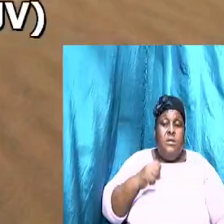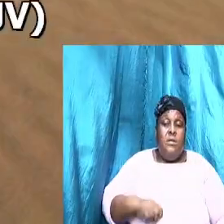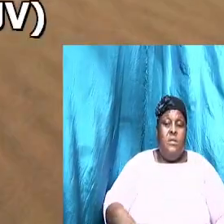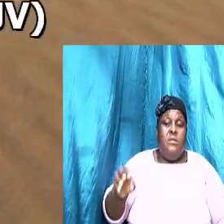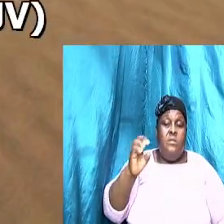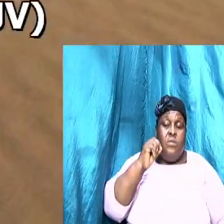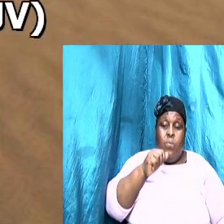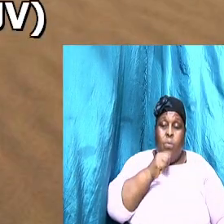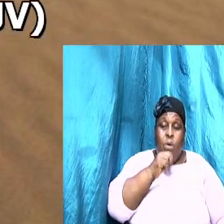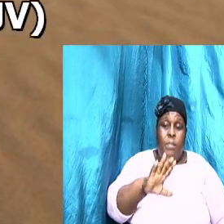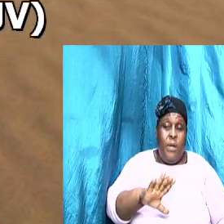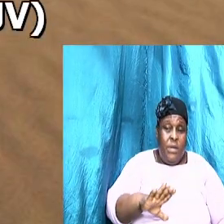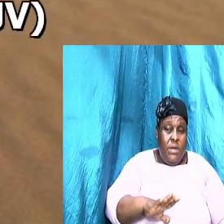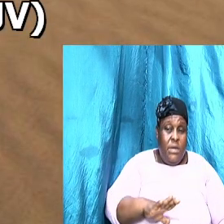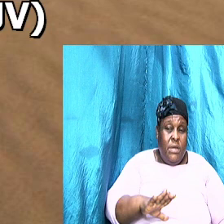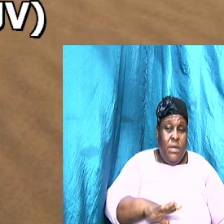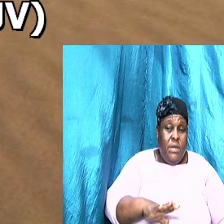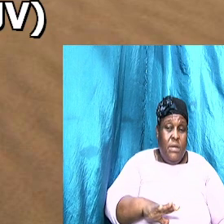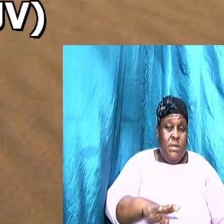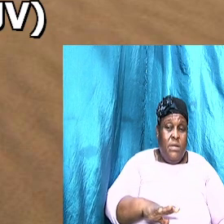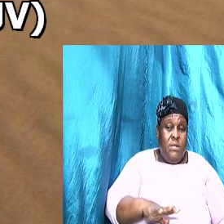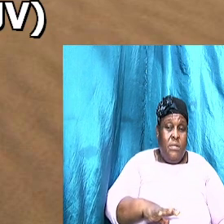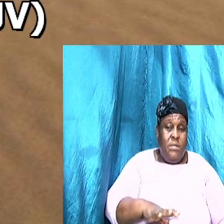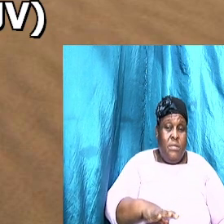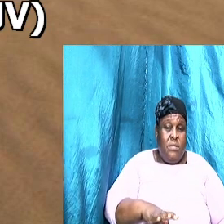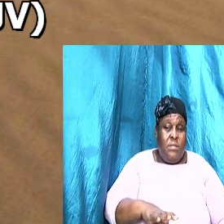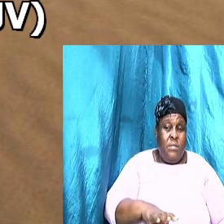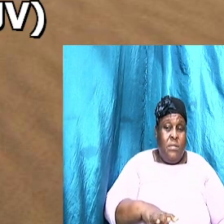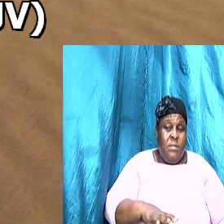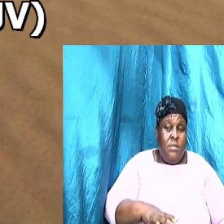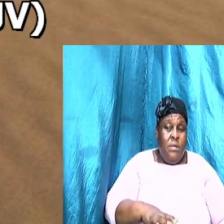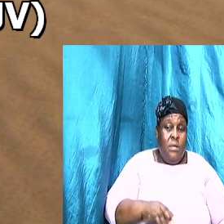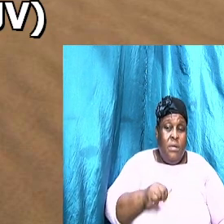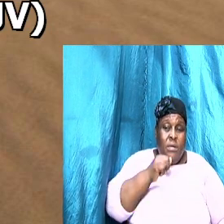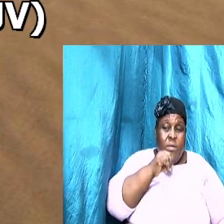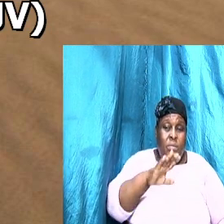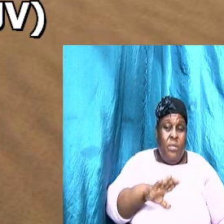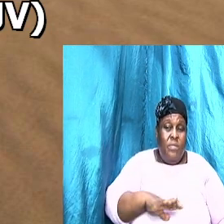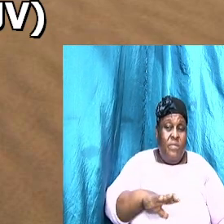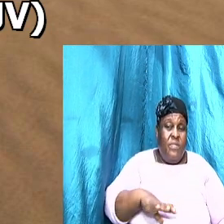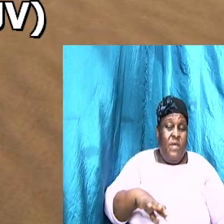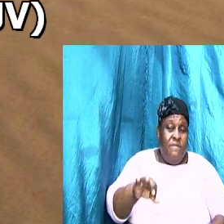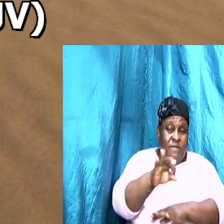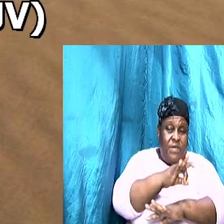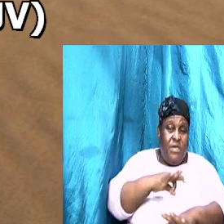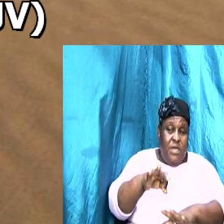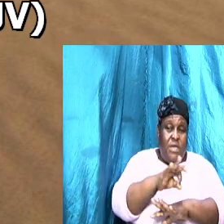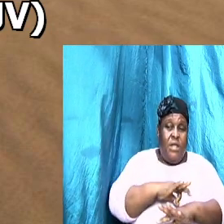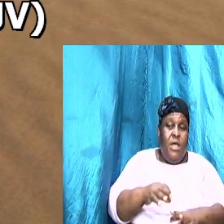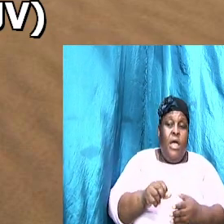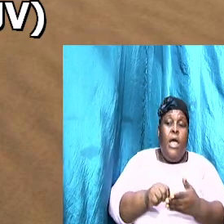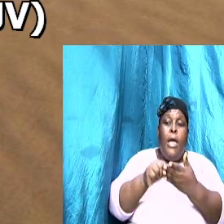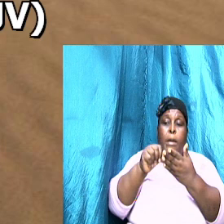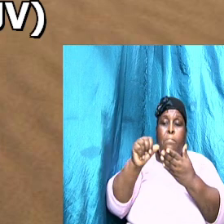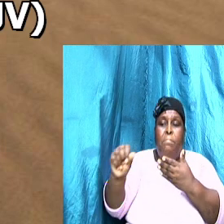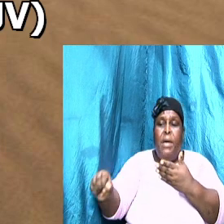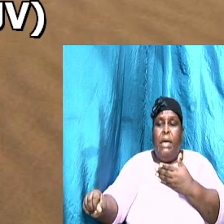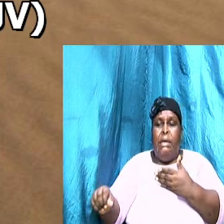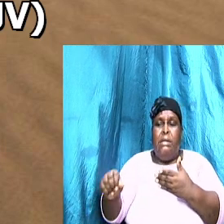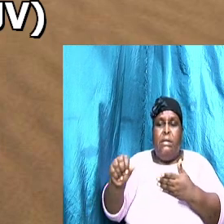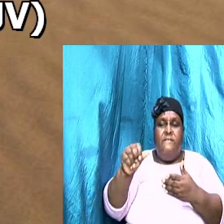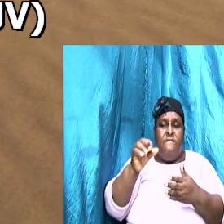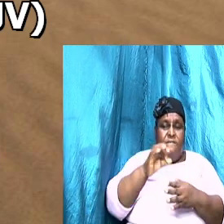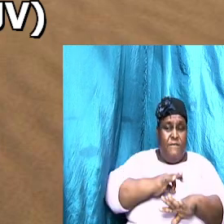let's read and this is talking about that she consider it a field and buy it